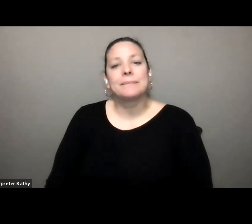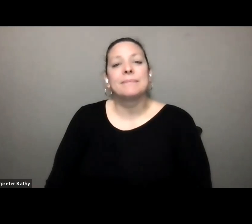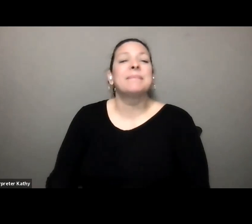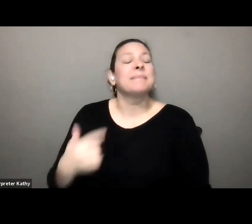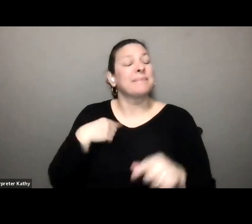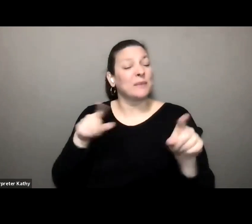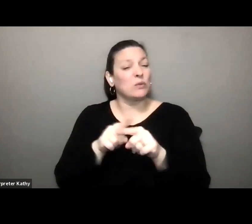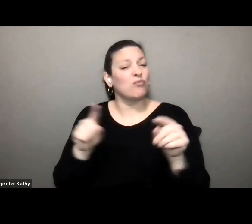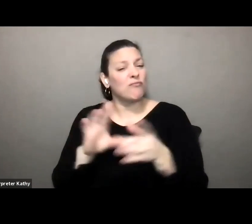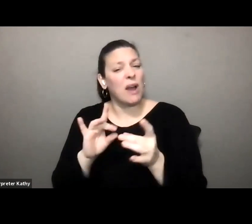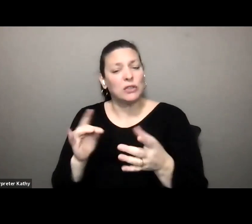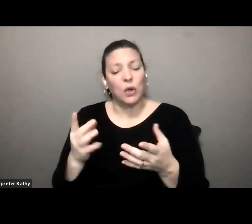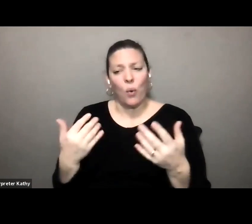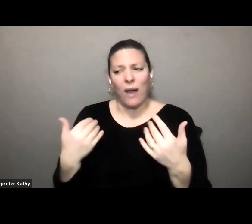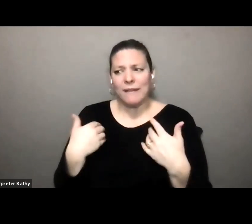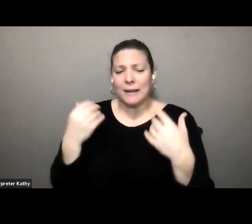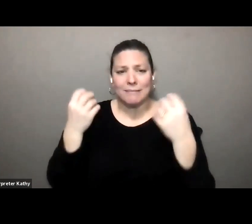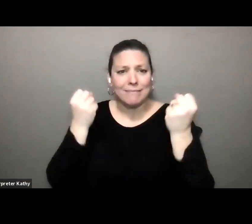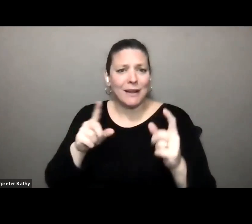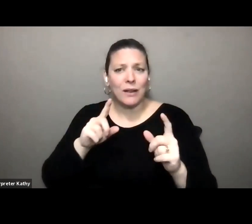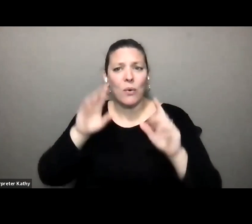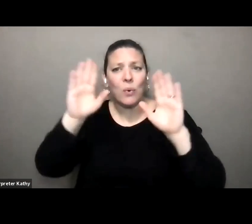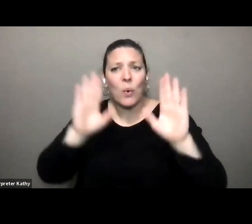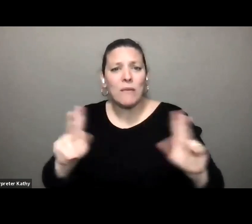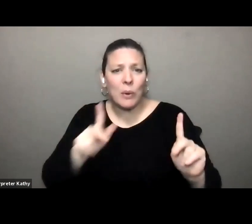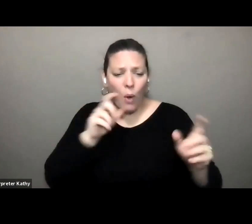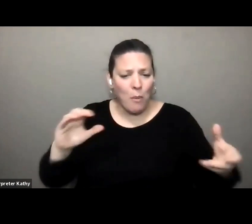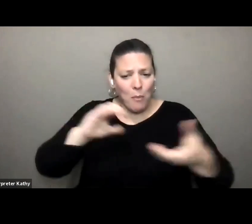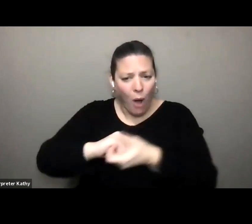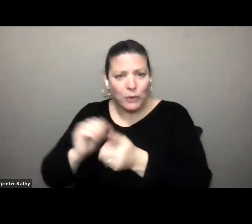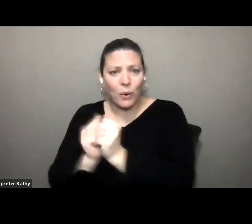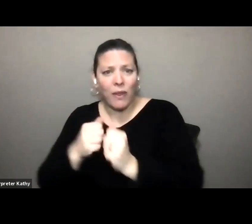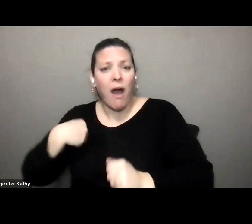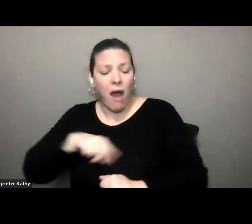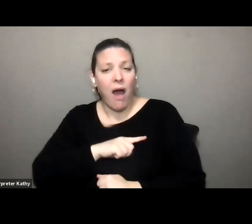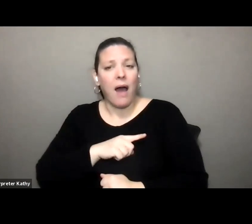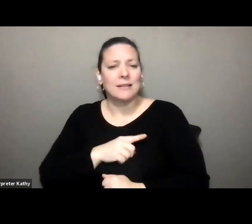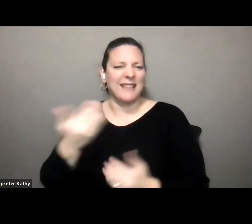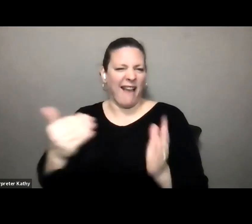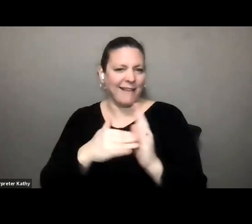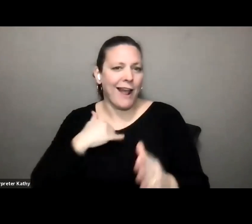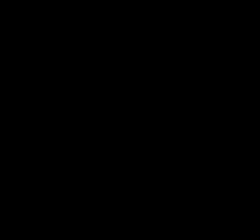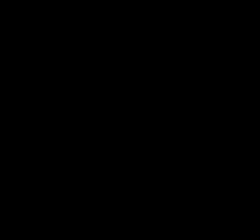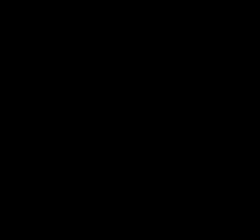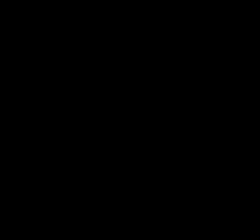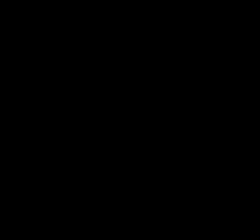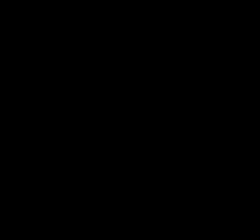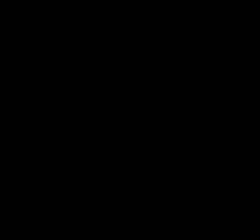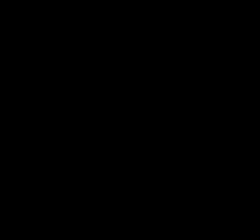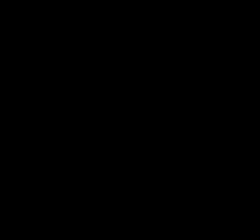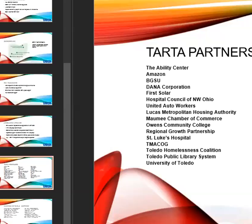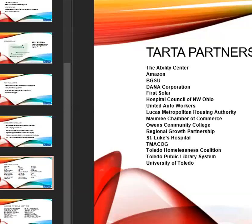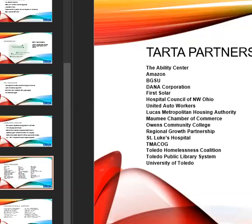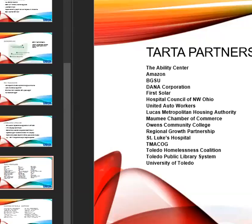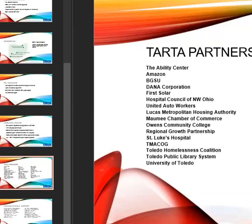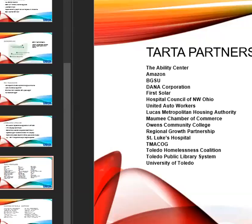said we do have just so many wonderful partners and i'm going to share my screen again really quickly just so you guys can get an idea of all the people